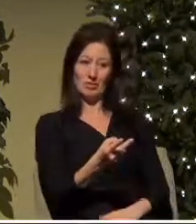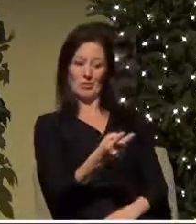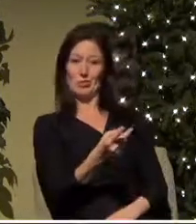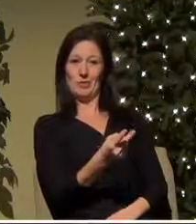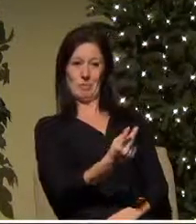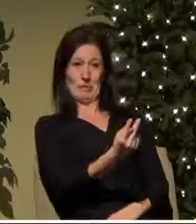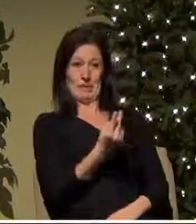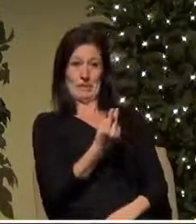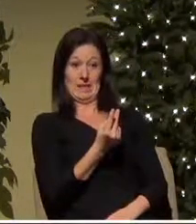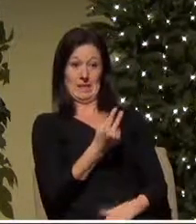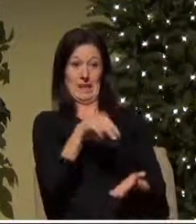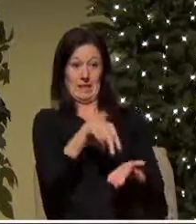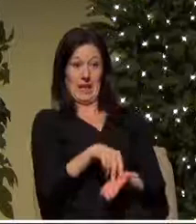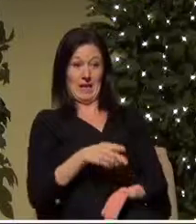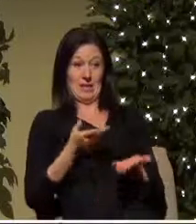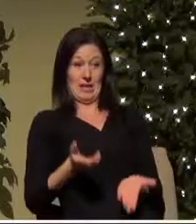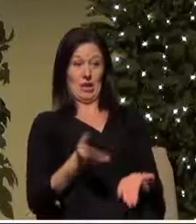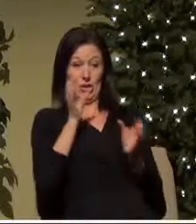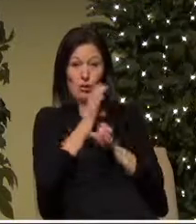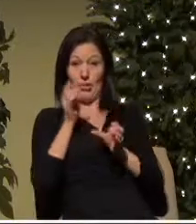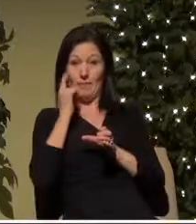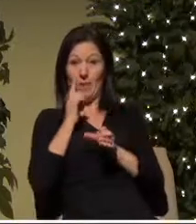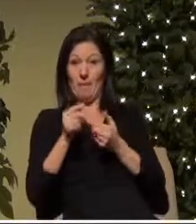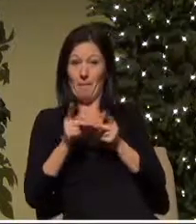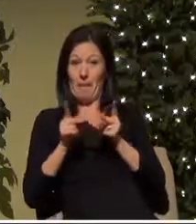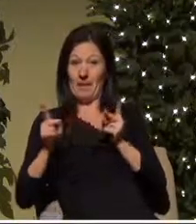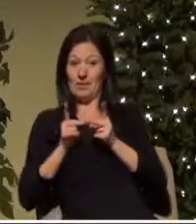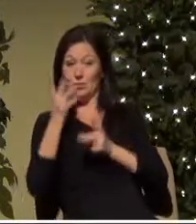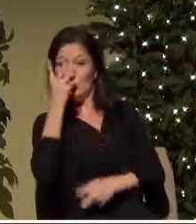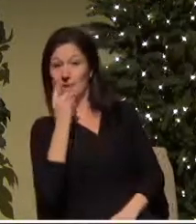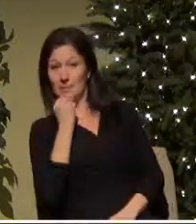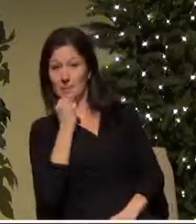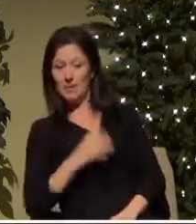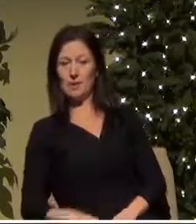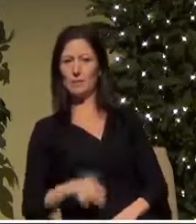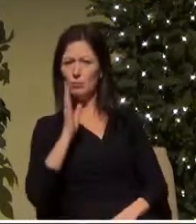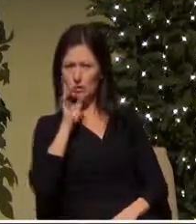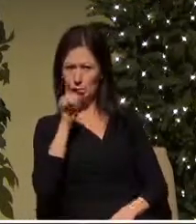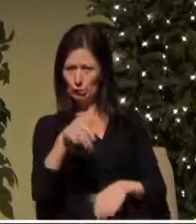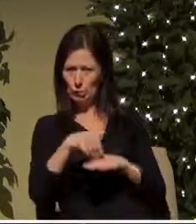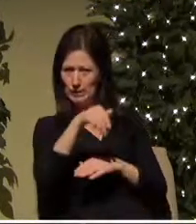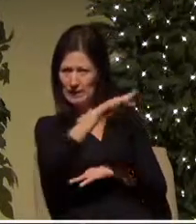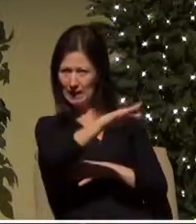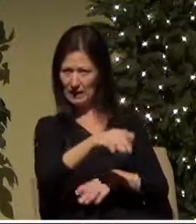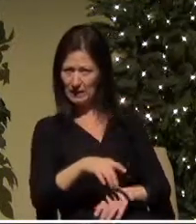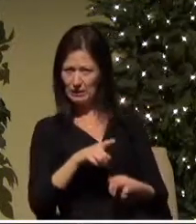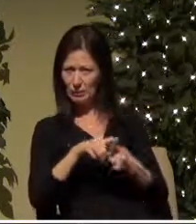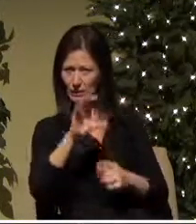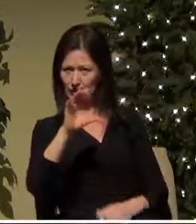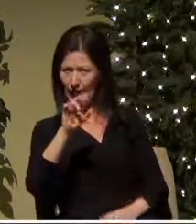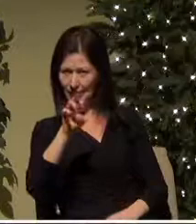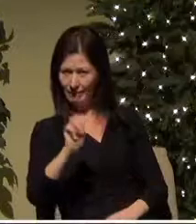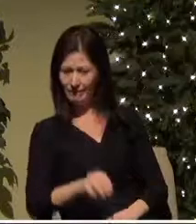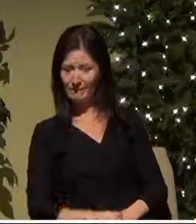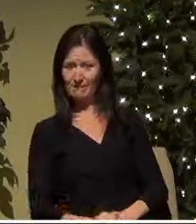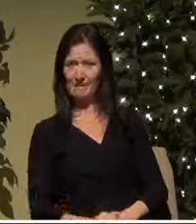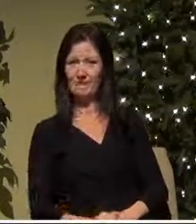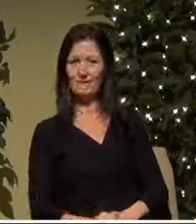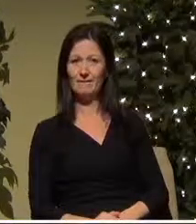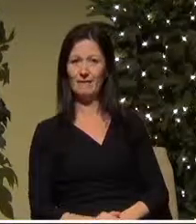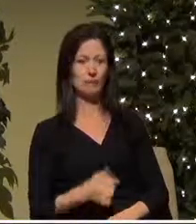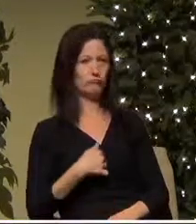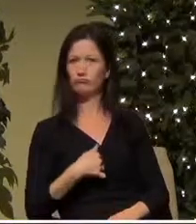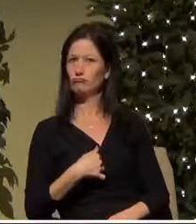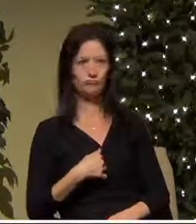looking for shelter are you going to send them to the manure laced cave I know